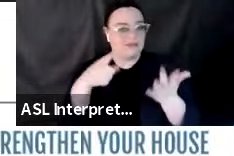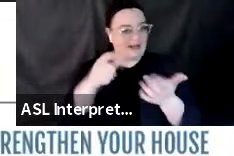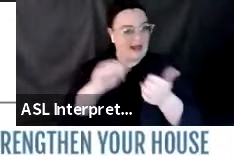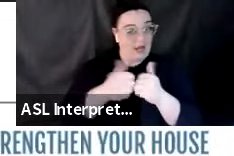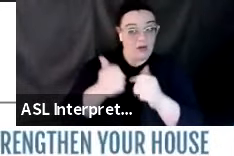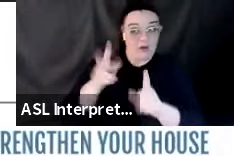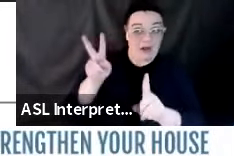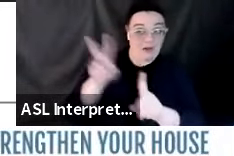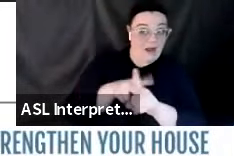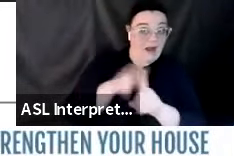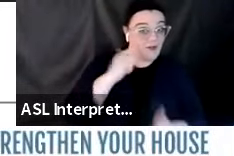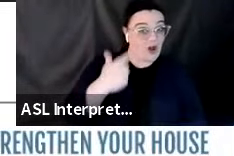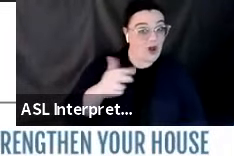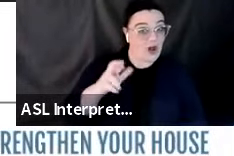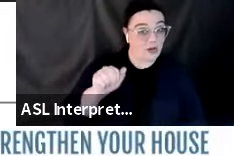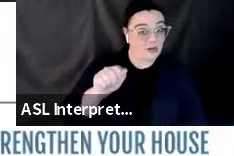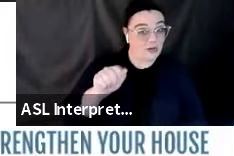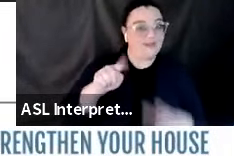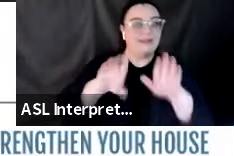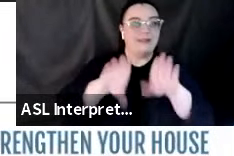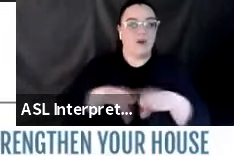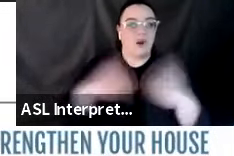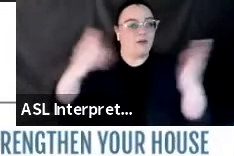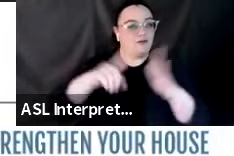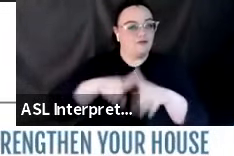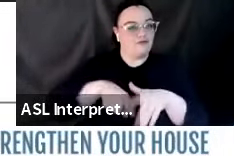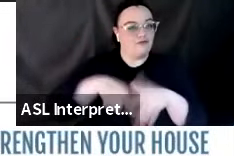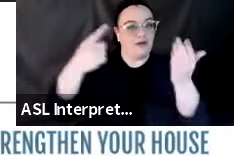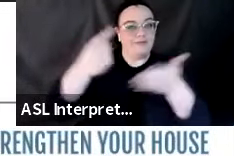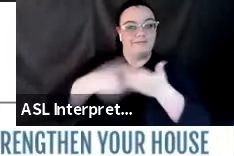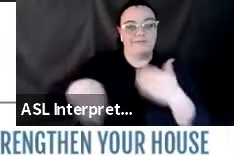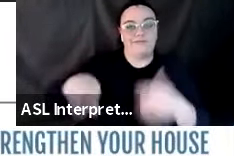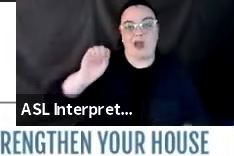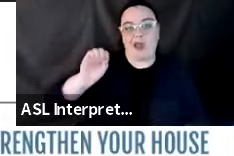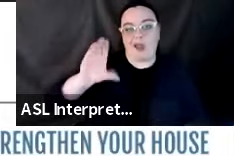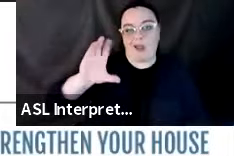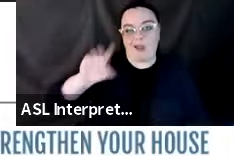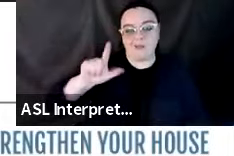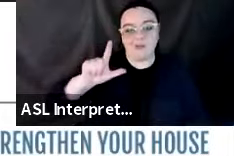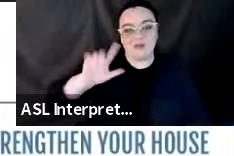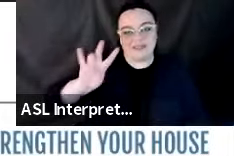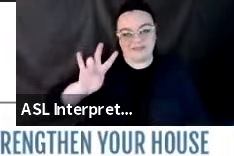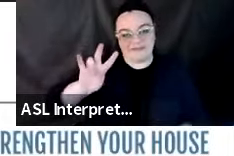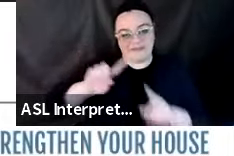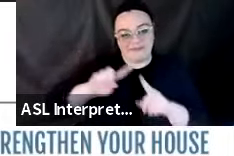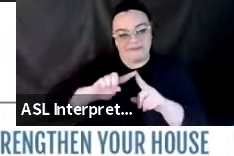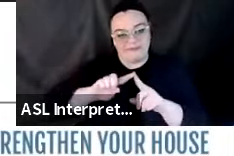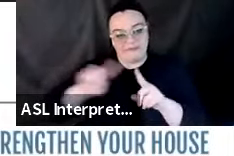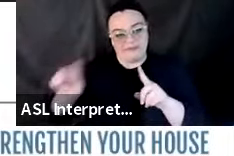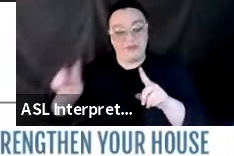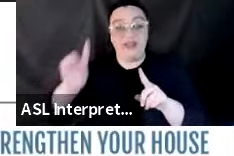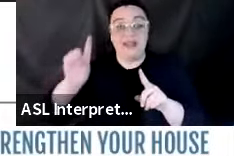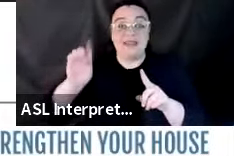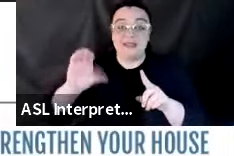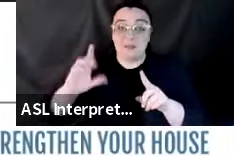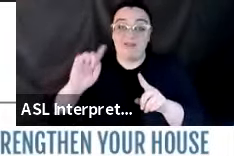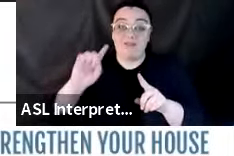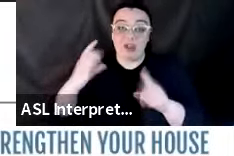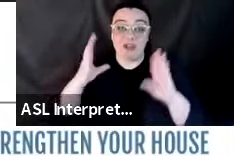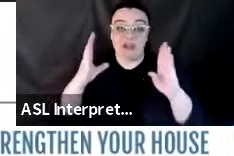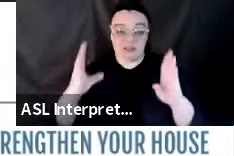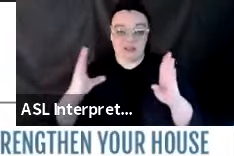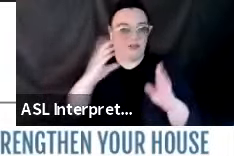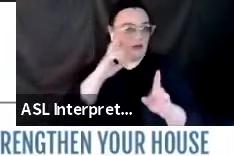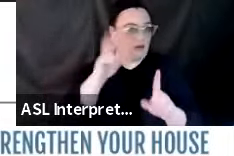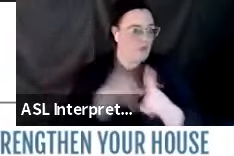next Wednesday, October 27th, and runs through December 1st. And you can find more details on the pages that you see